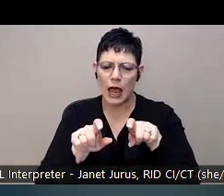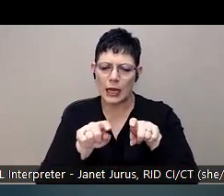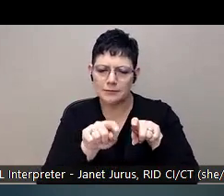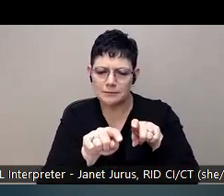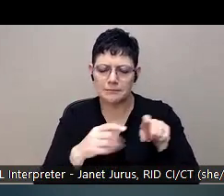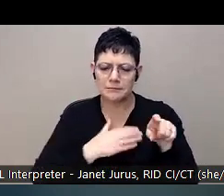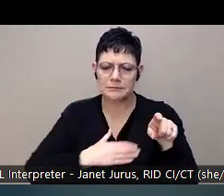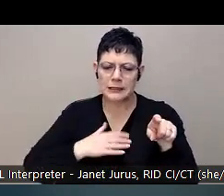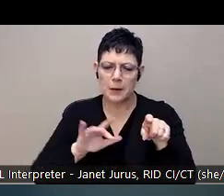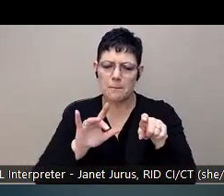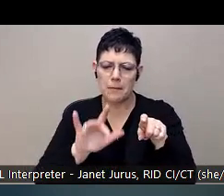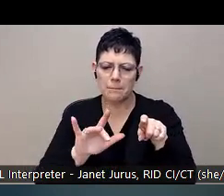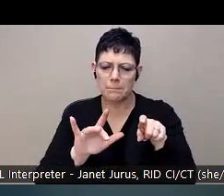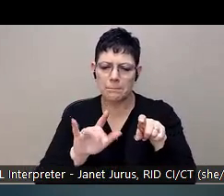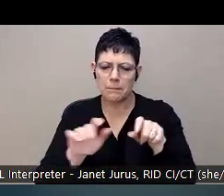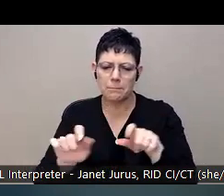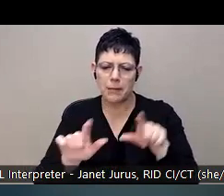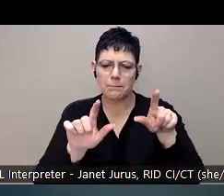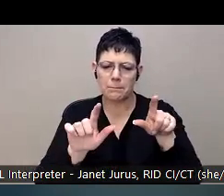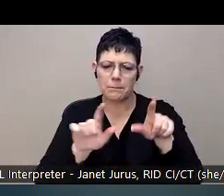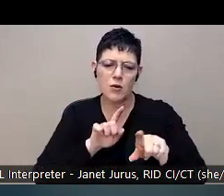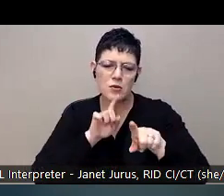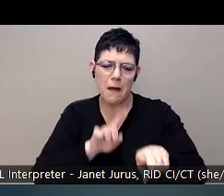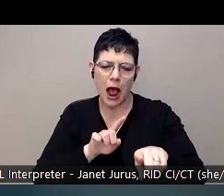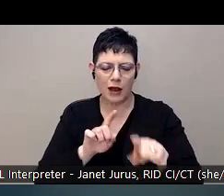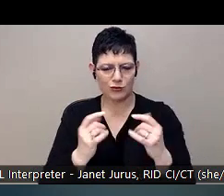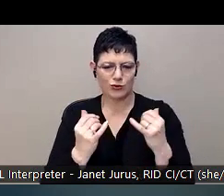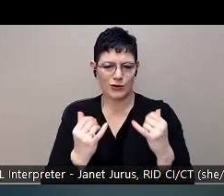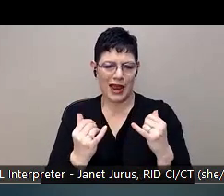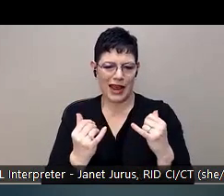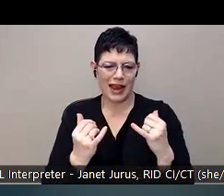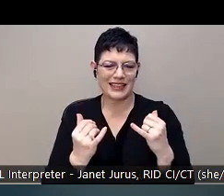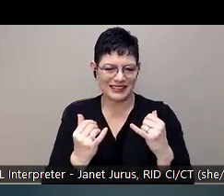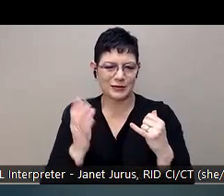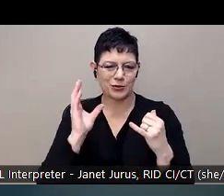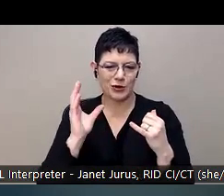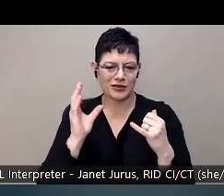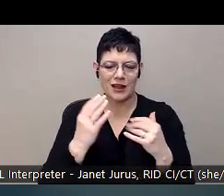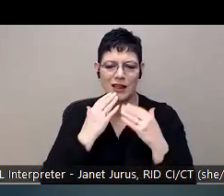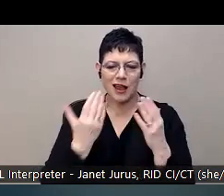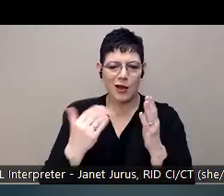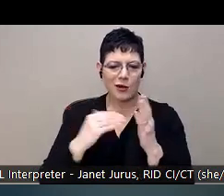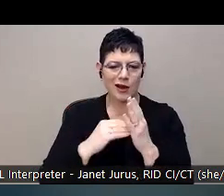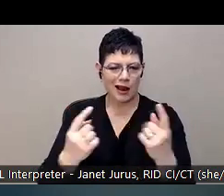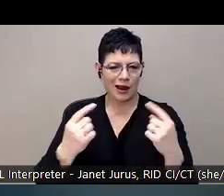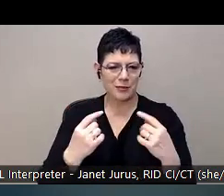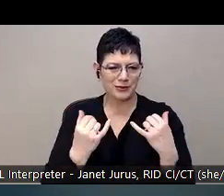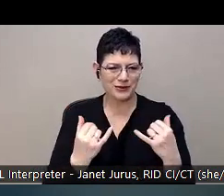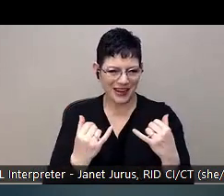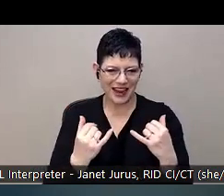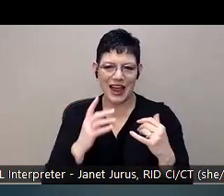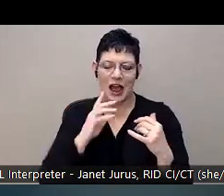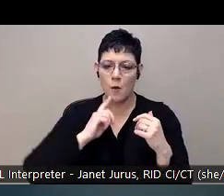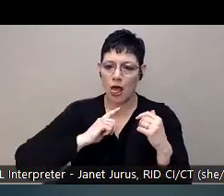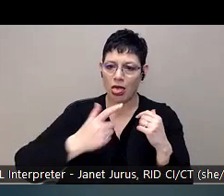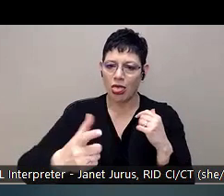that for us and let us know how you enjoyed today's presentation. Thank you again for joining us, and I will now turn